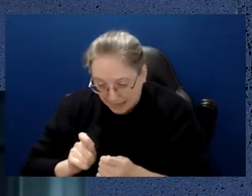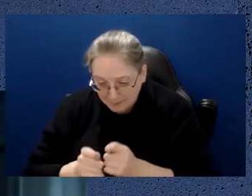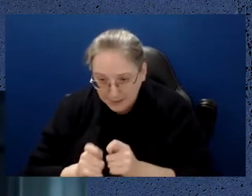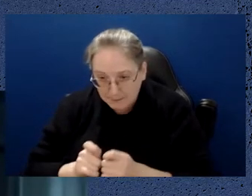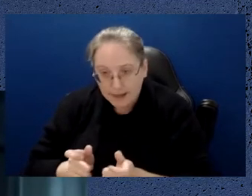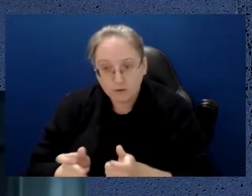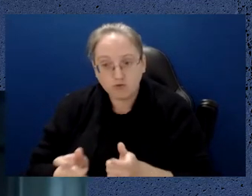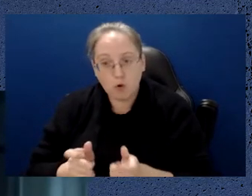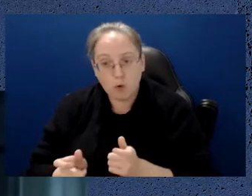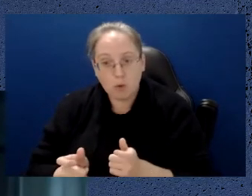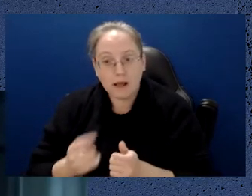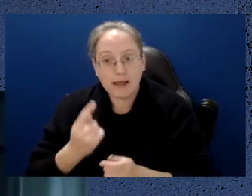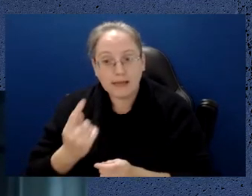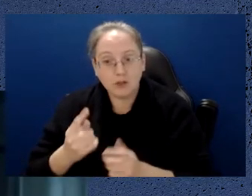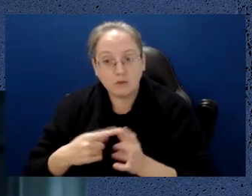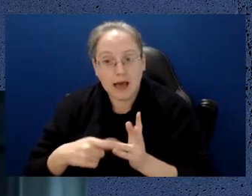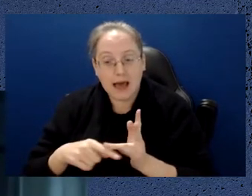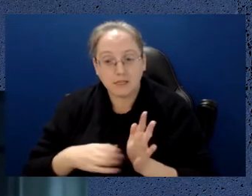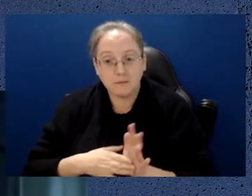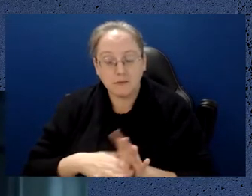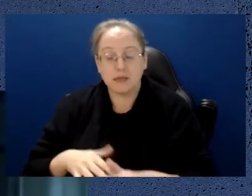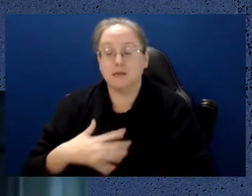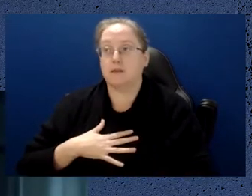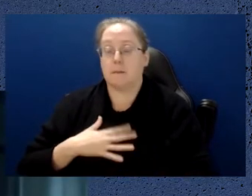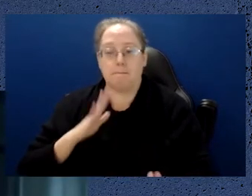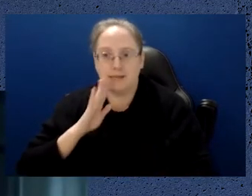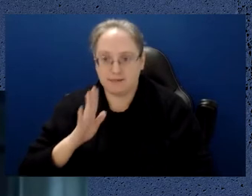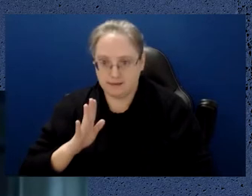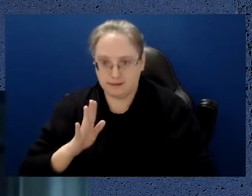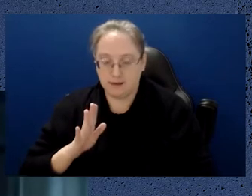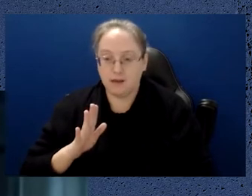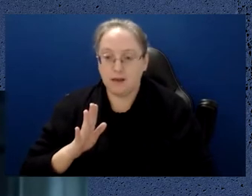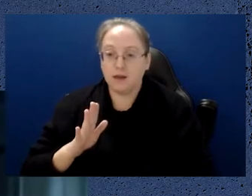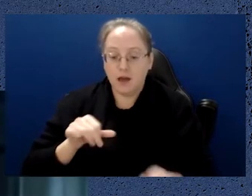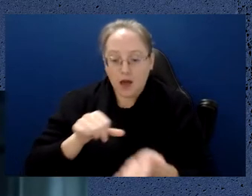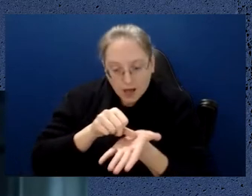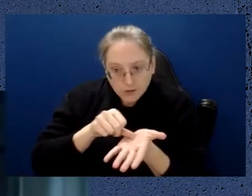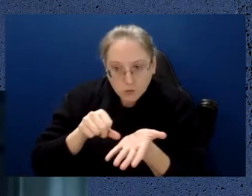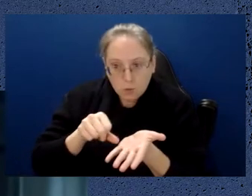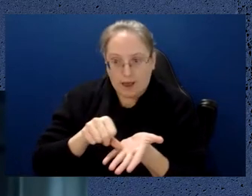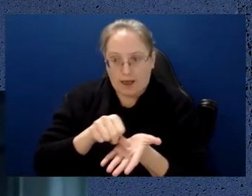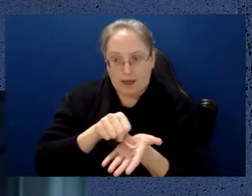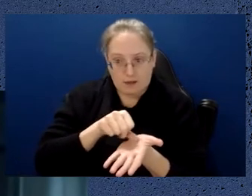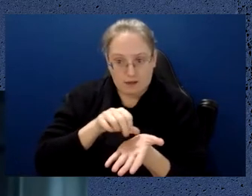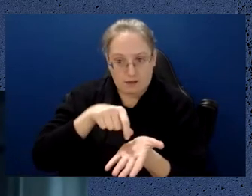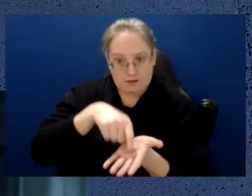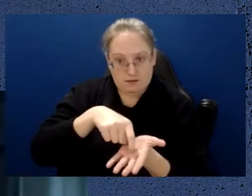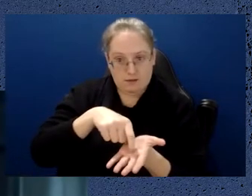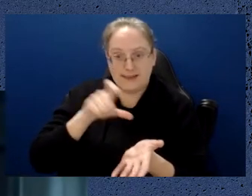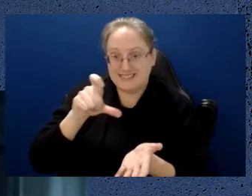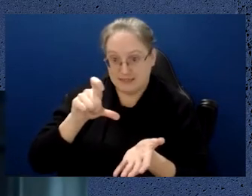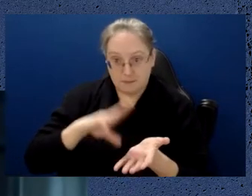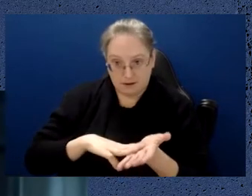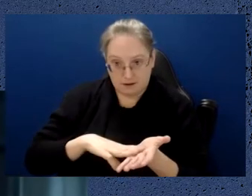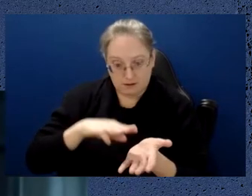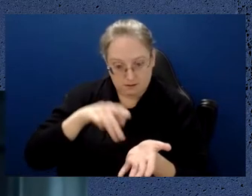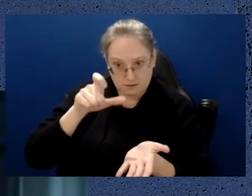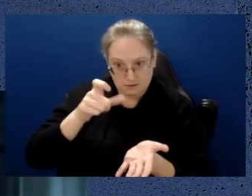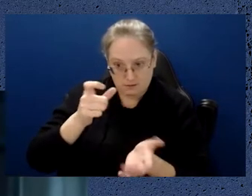is quite extraordinary. A square centimeter of silicon, which is probably a big silicon chip,